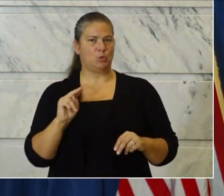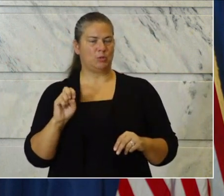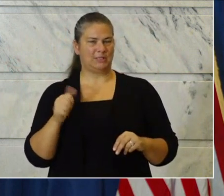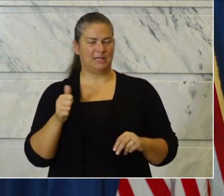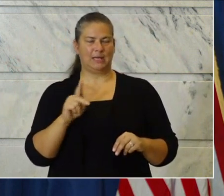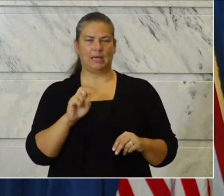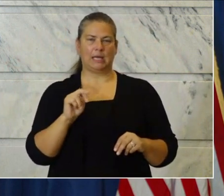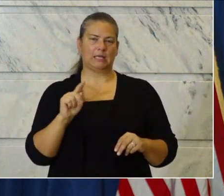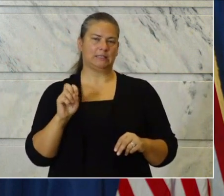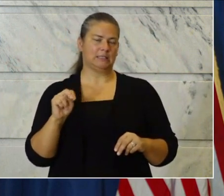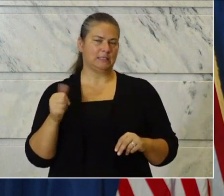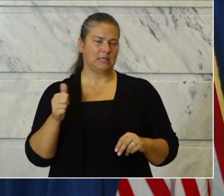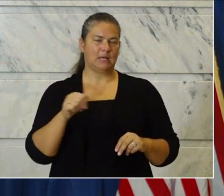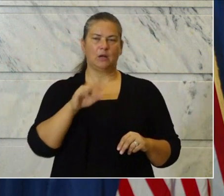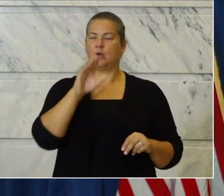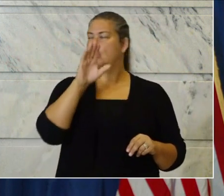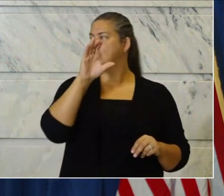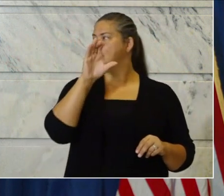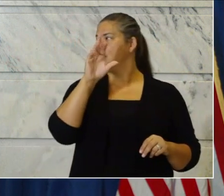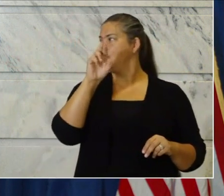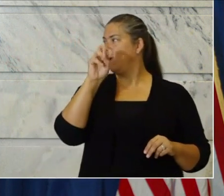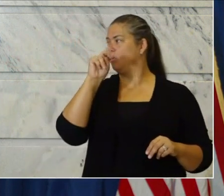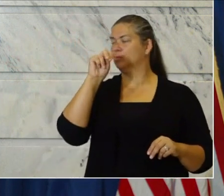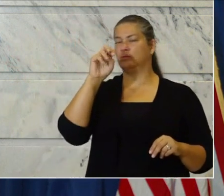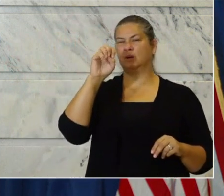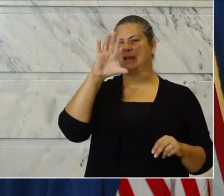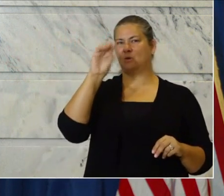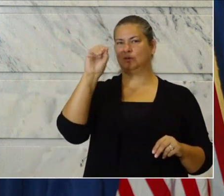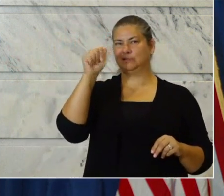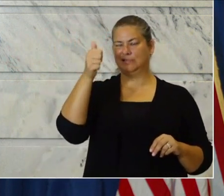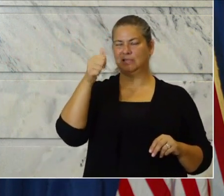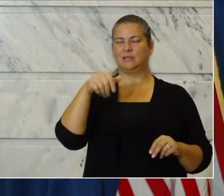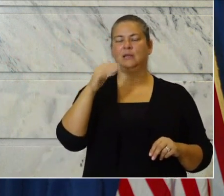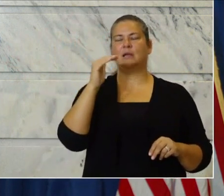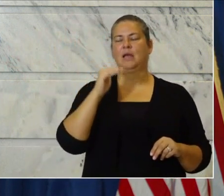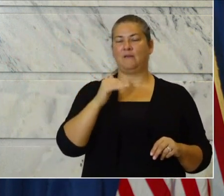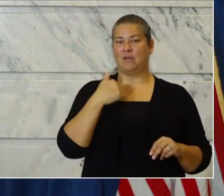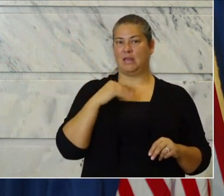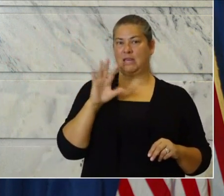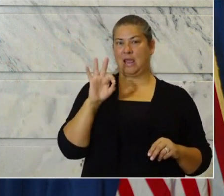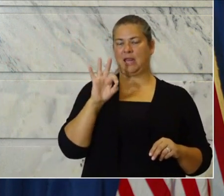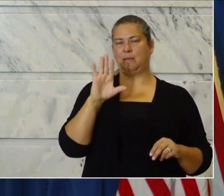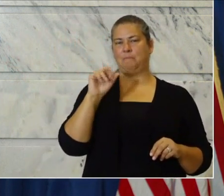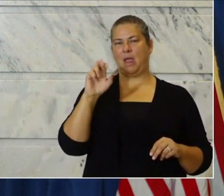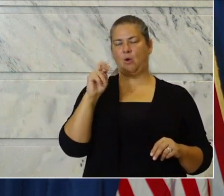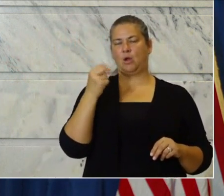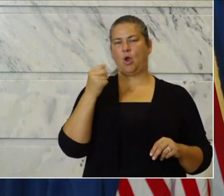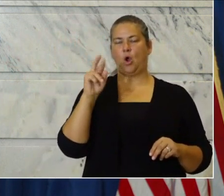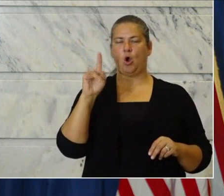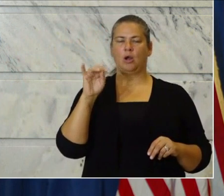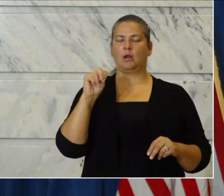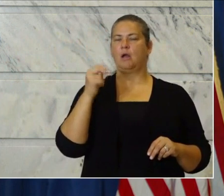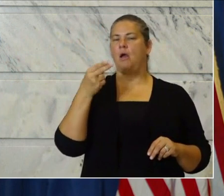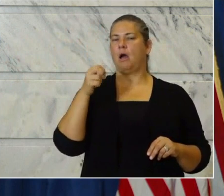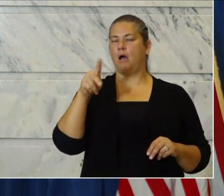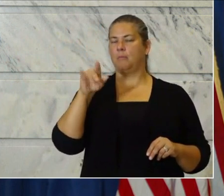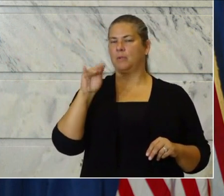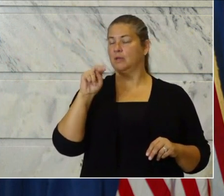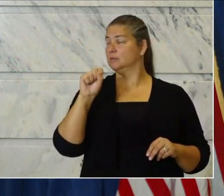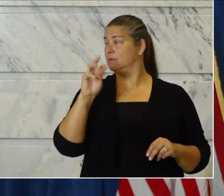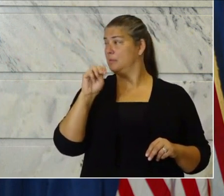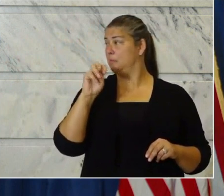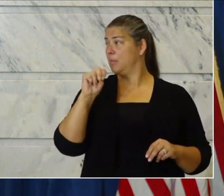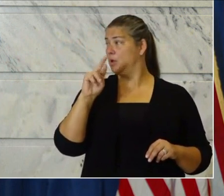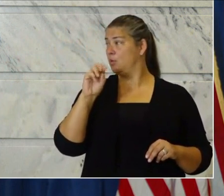Kenton, 10. Rowan County, 10. And then we have nine cases in. Barron, Hardin, Hopkins, Monroe, Oldham,